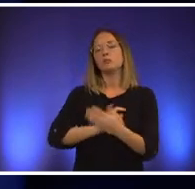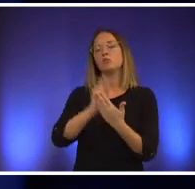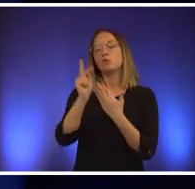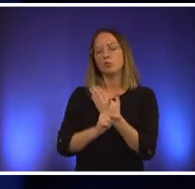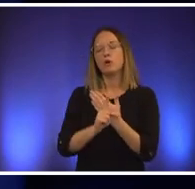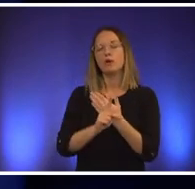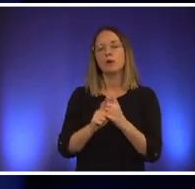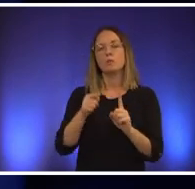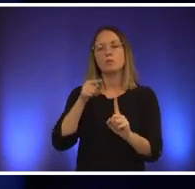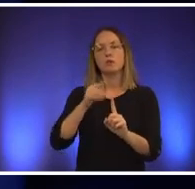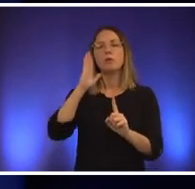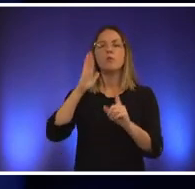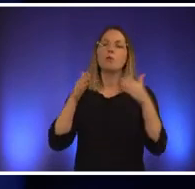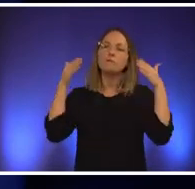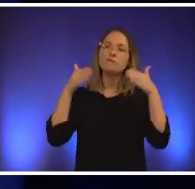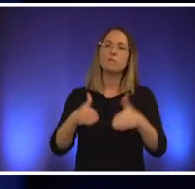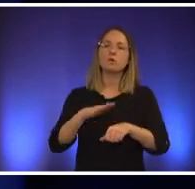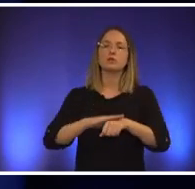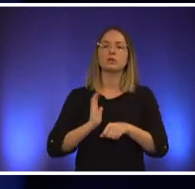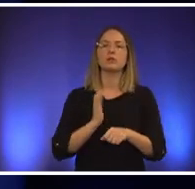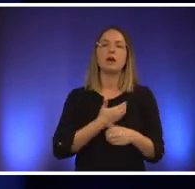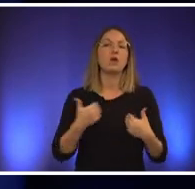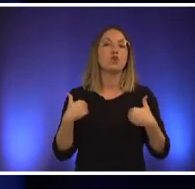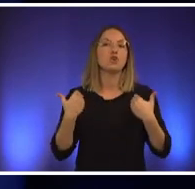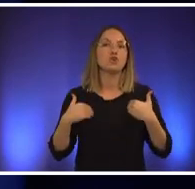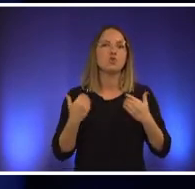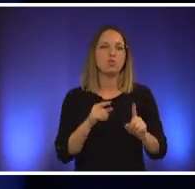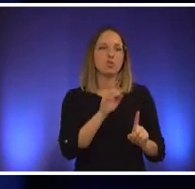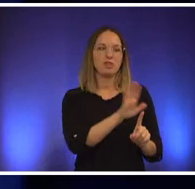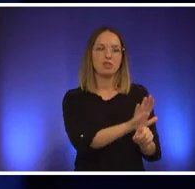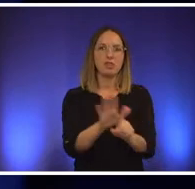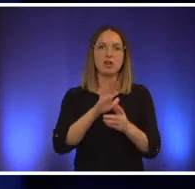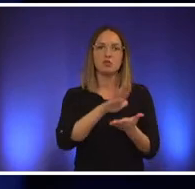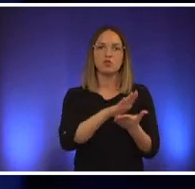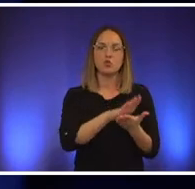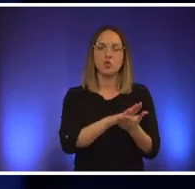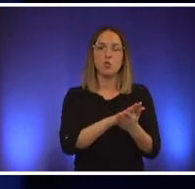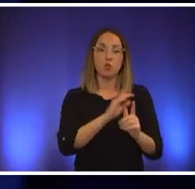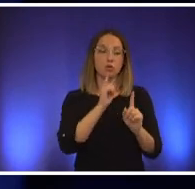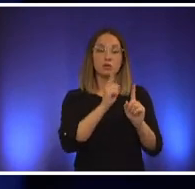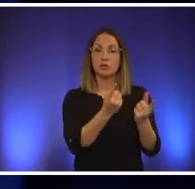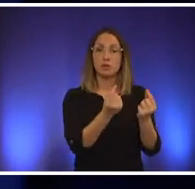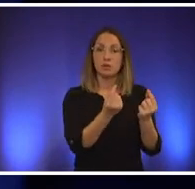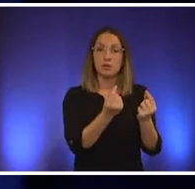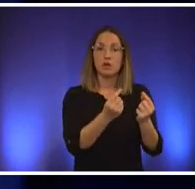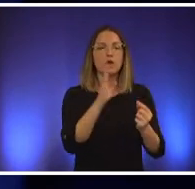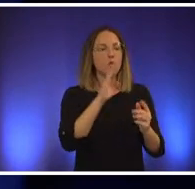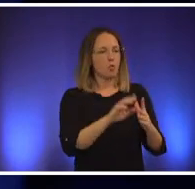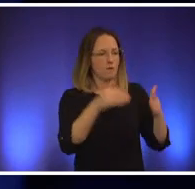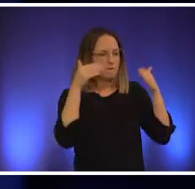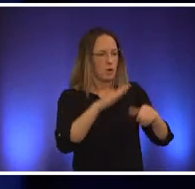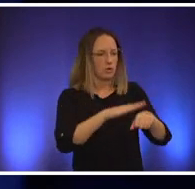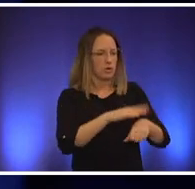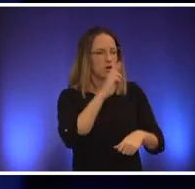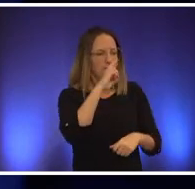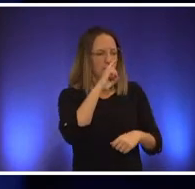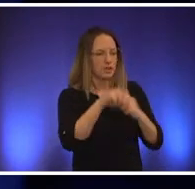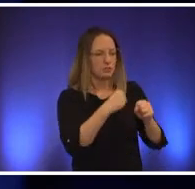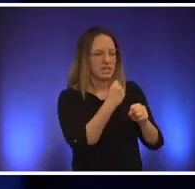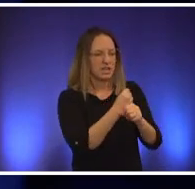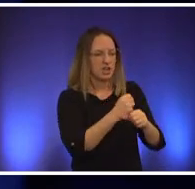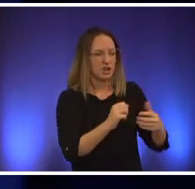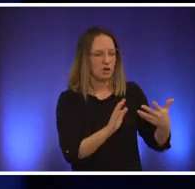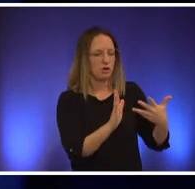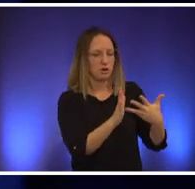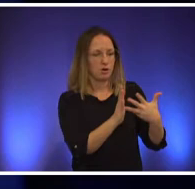on our youth in schools that say we're going to focus on you starting in the freshman year so that you when you come